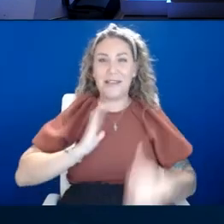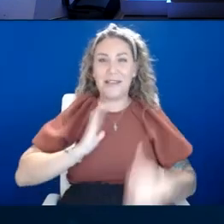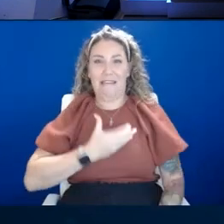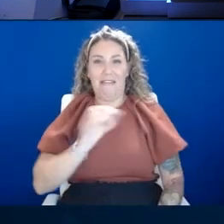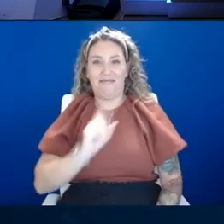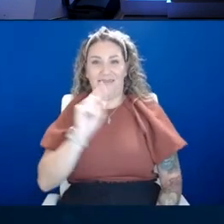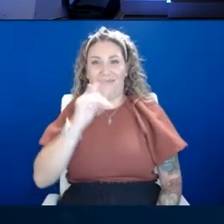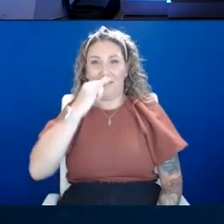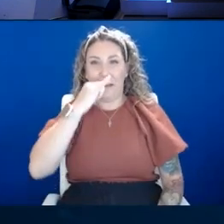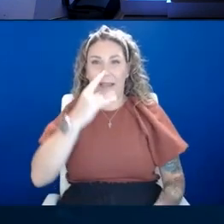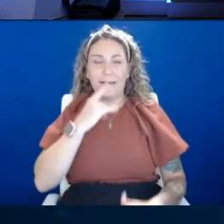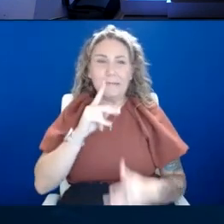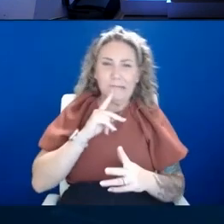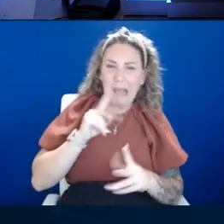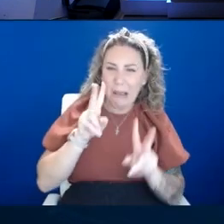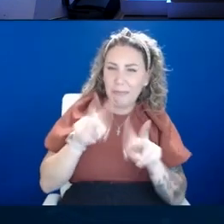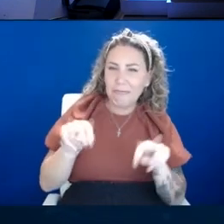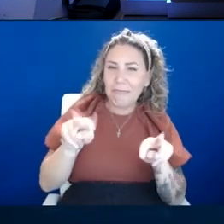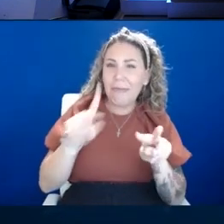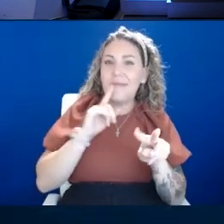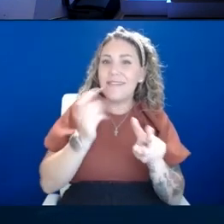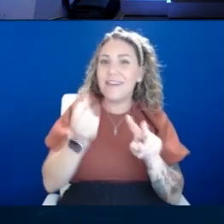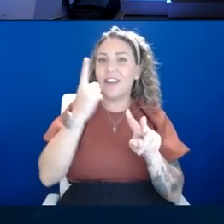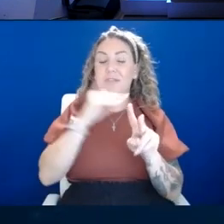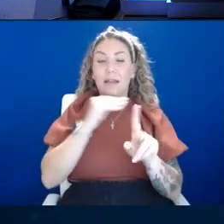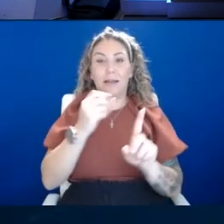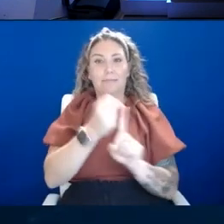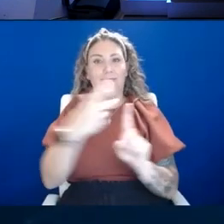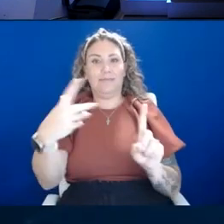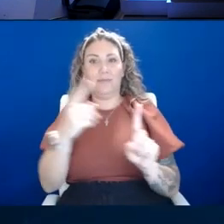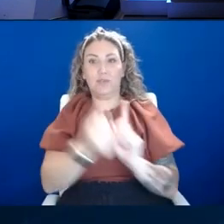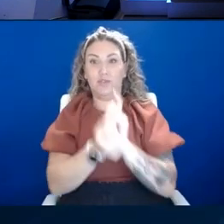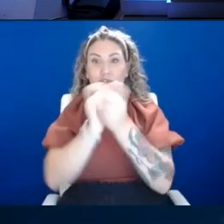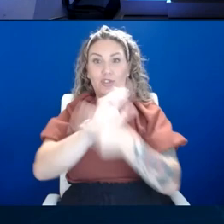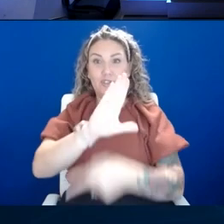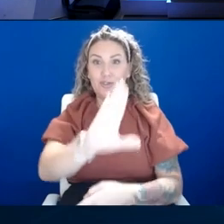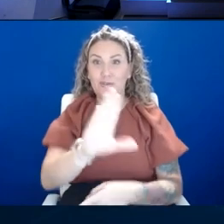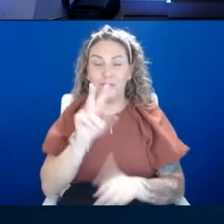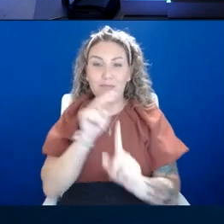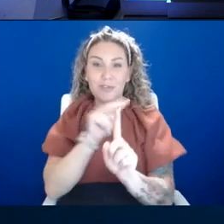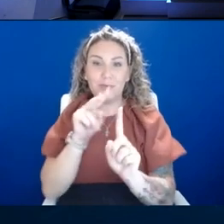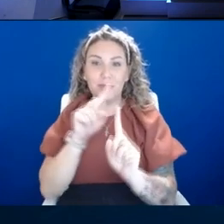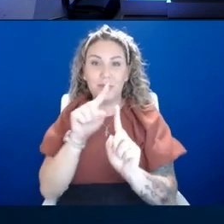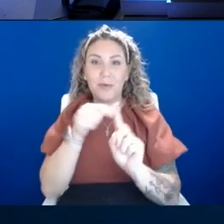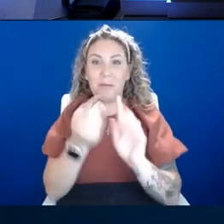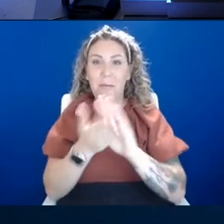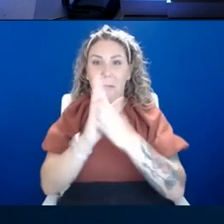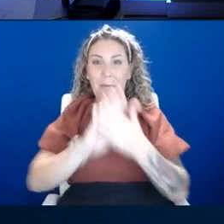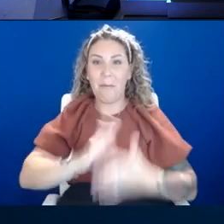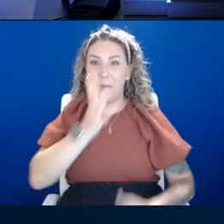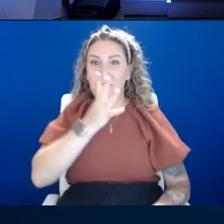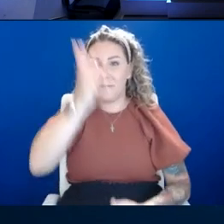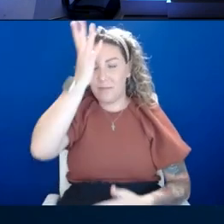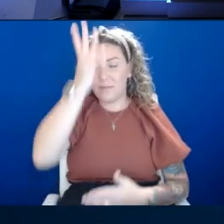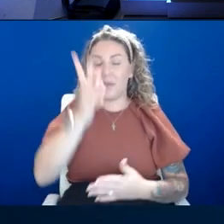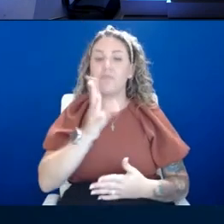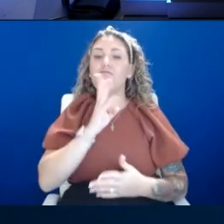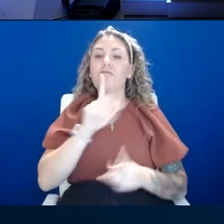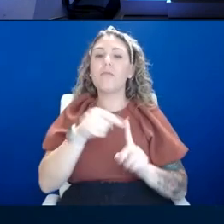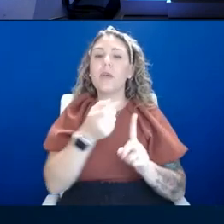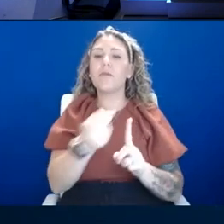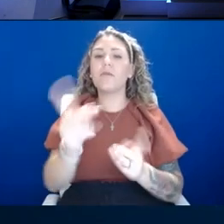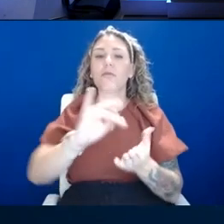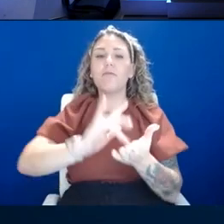them expand. Um, but it does, it changes your perspective when you become a parent. I want to talk about a couple of medicines to treat mental health